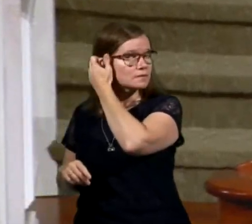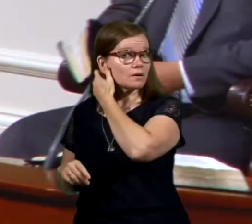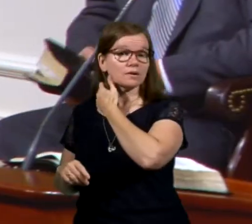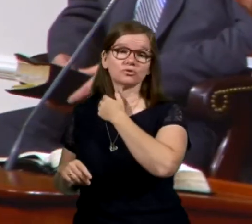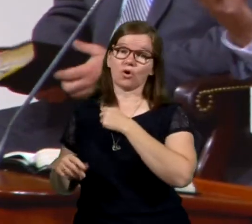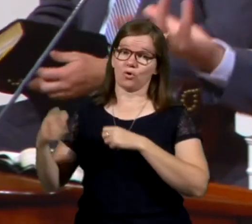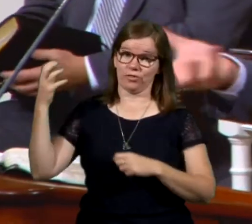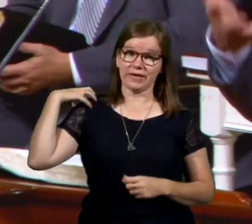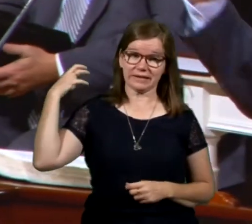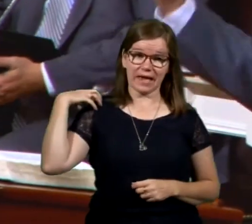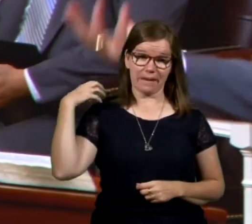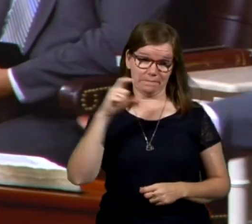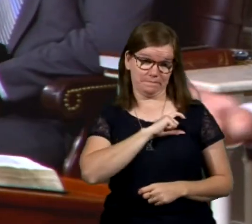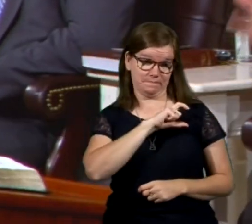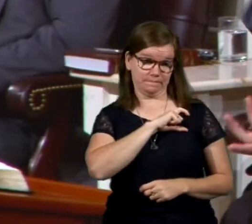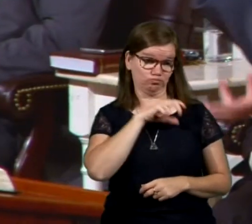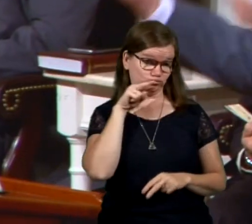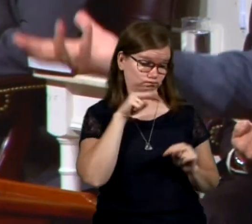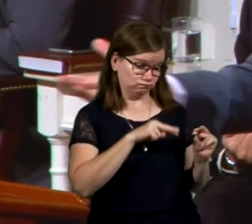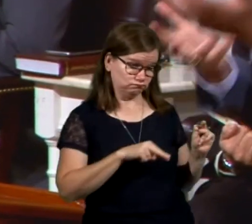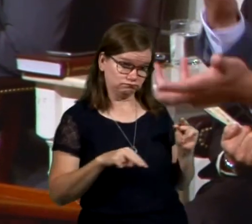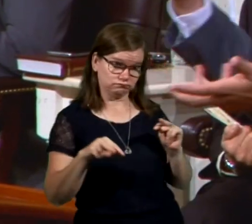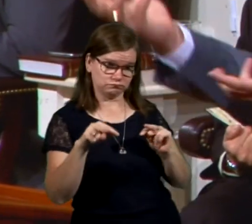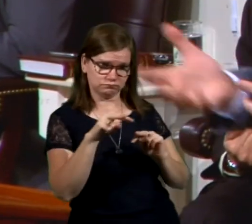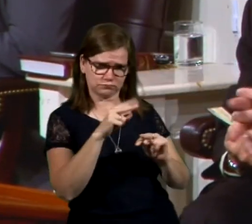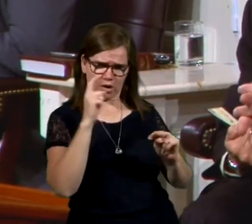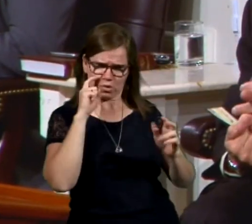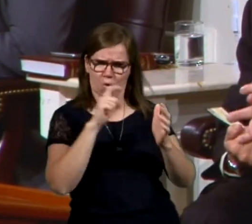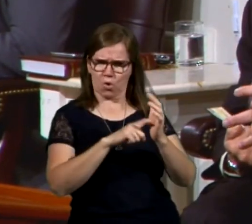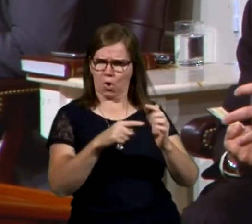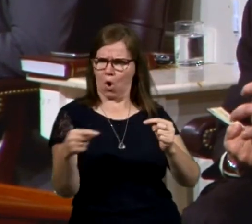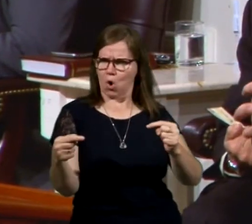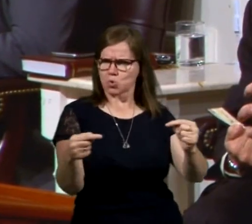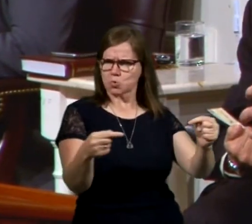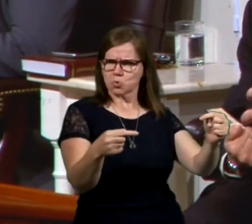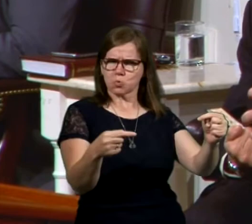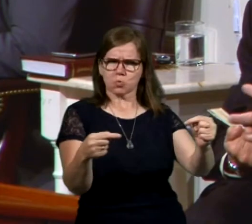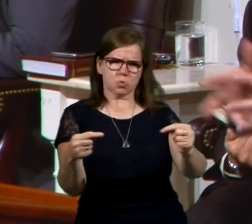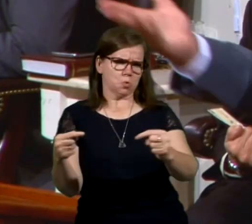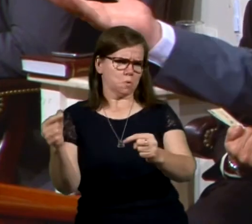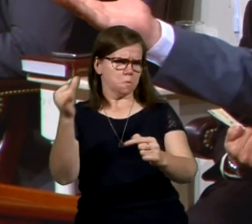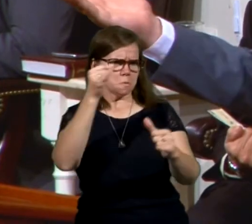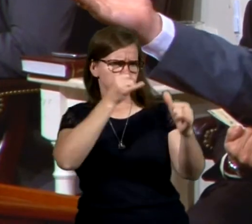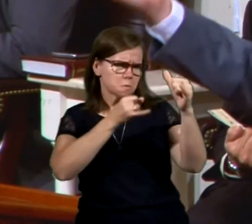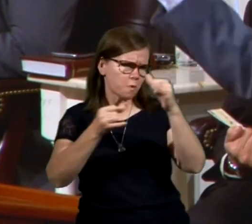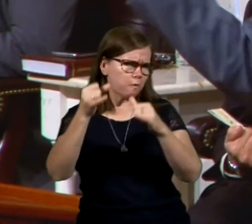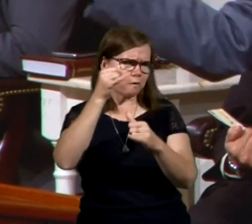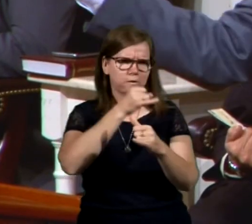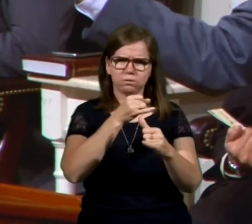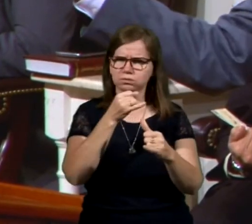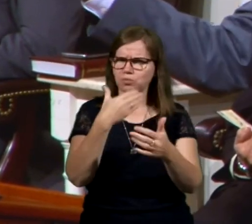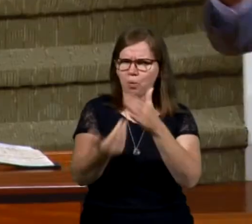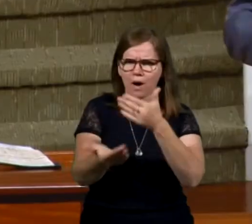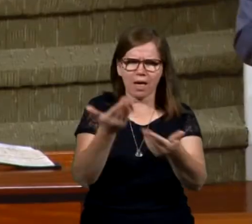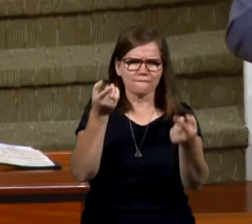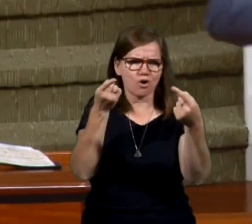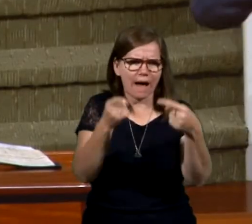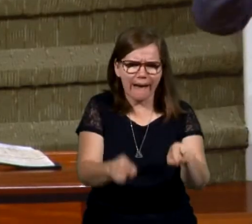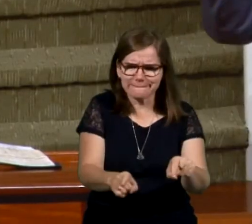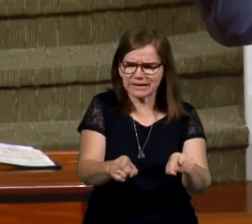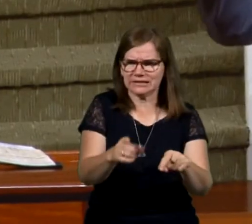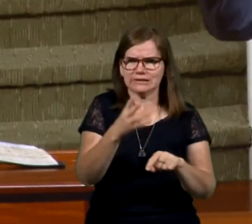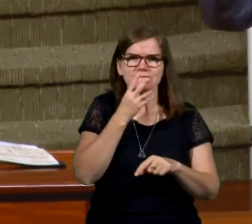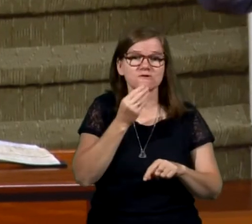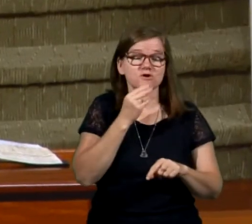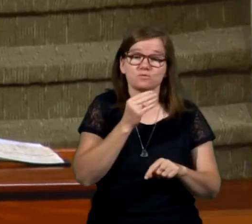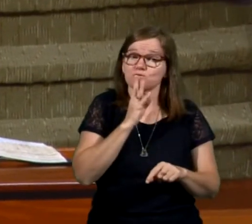captain watching him begins to see that the crowd's getting really hostile. And he sees that whatever's happened in the Hebrew tongue,